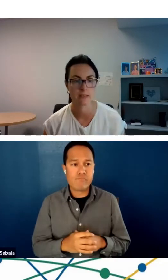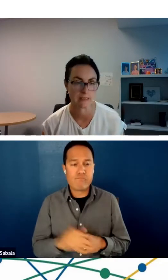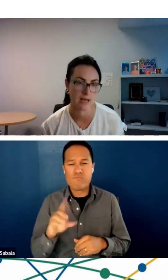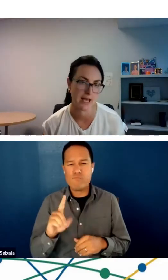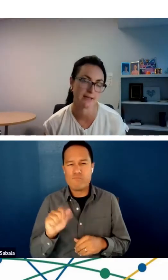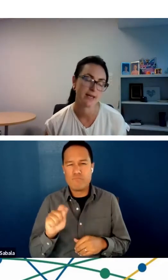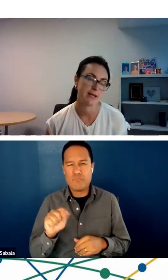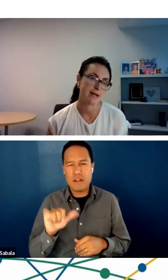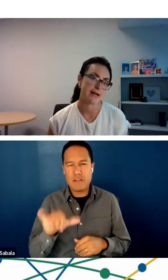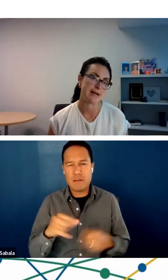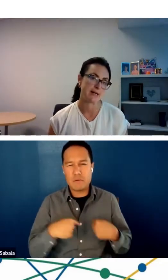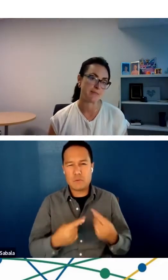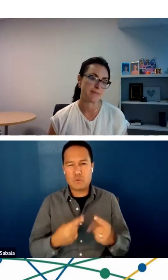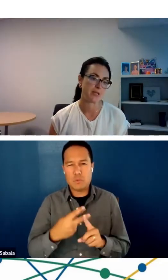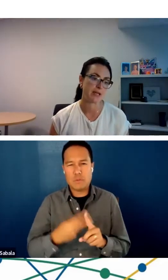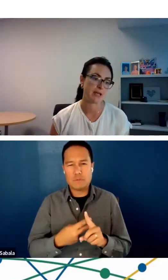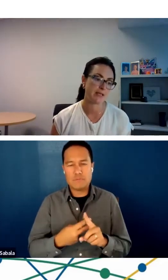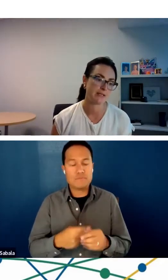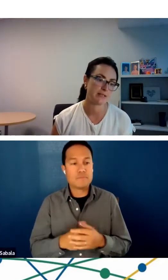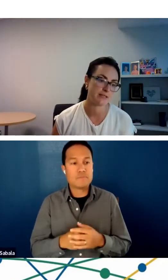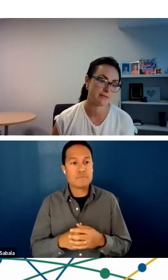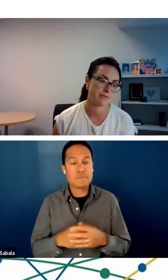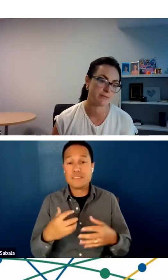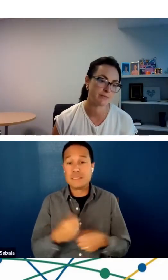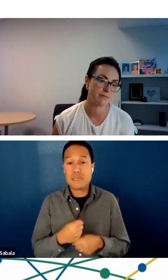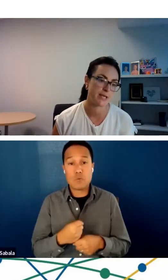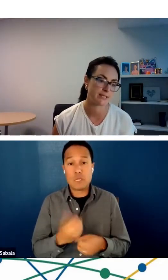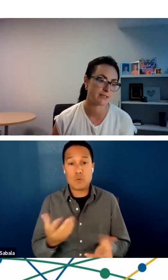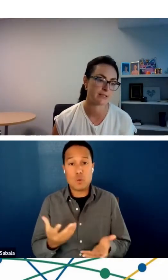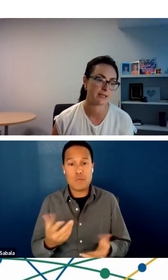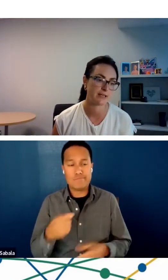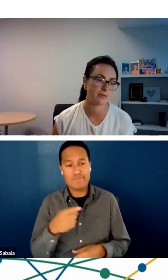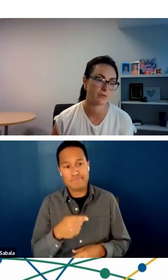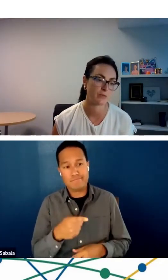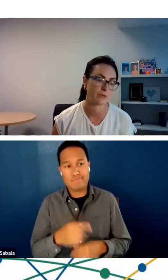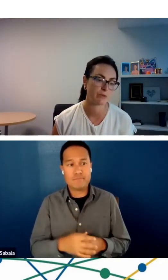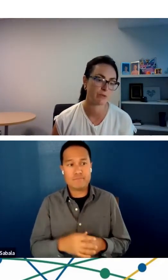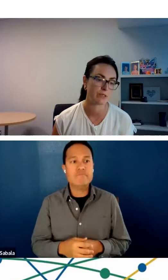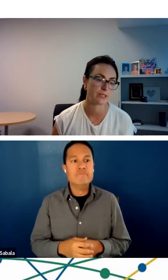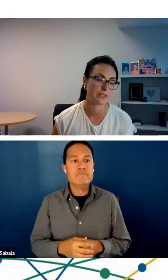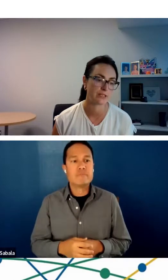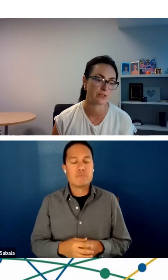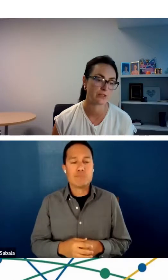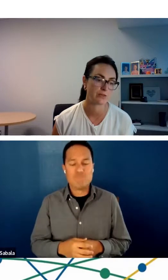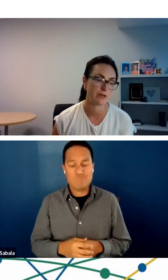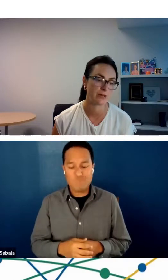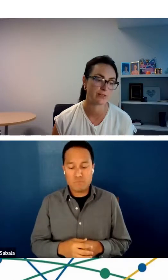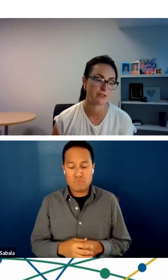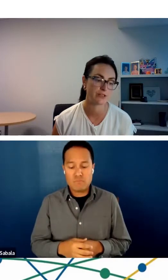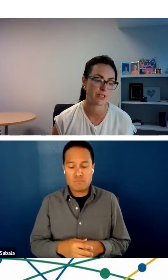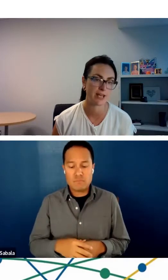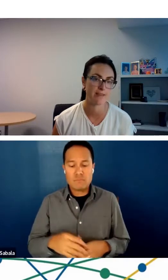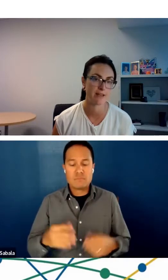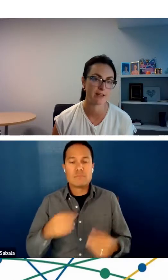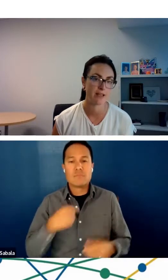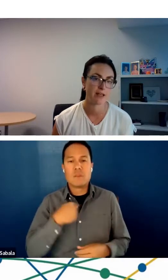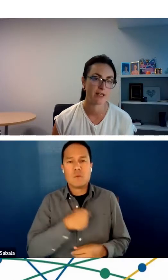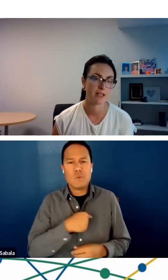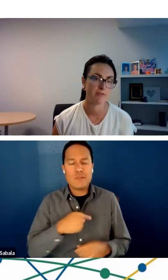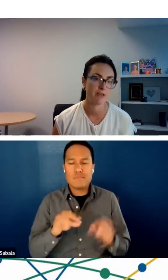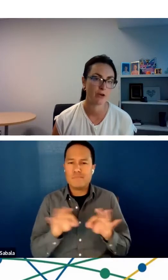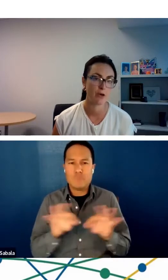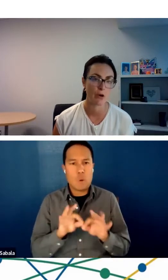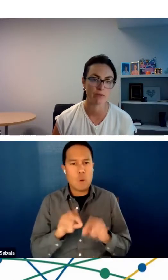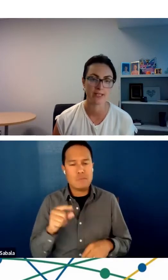to leave you with this slide. And basically, we really need to understand that